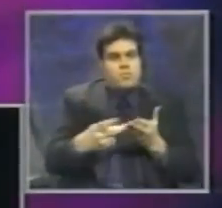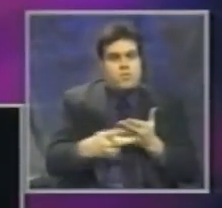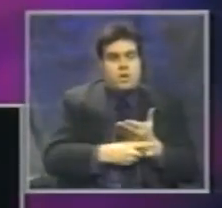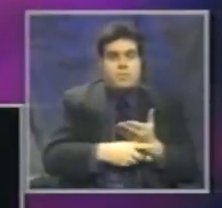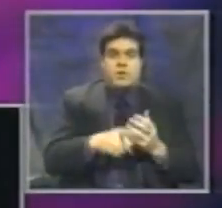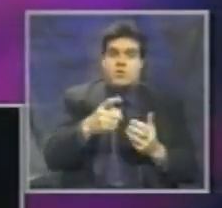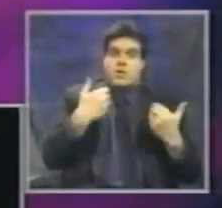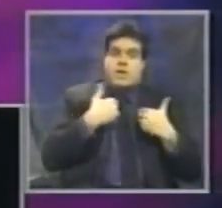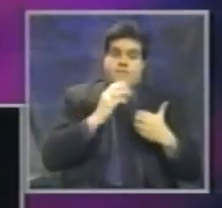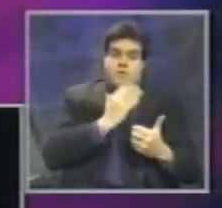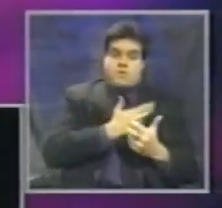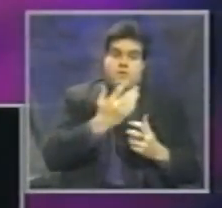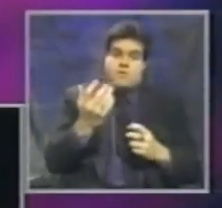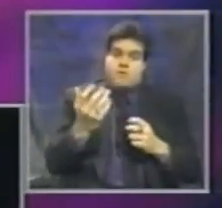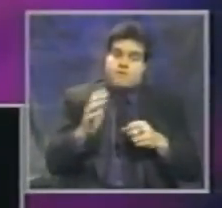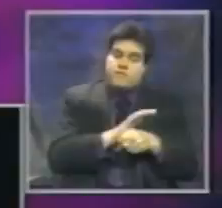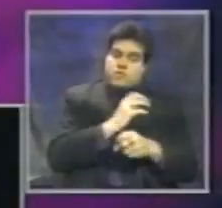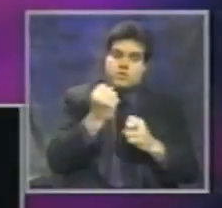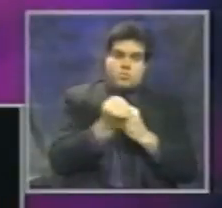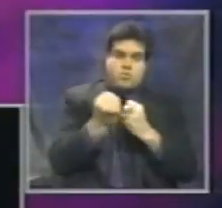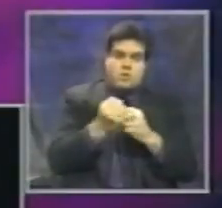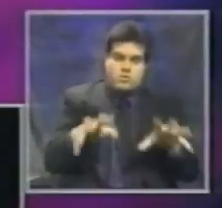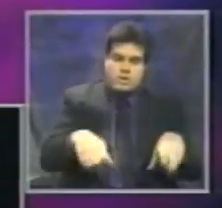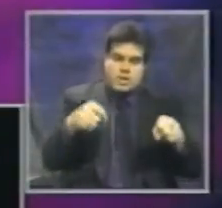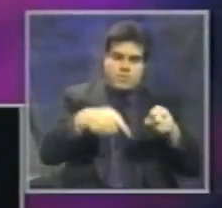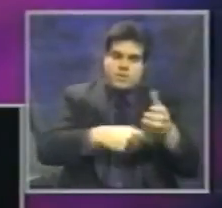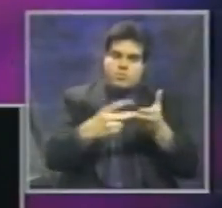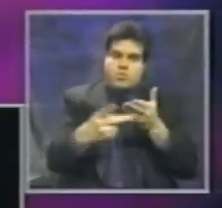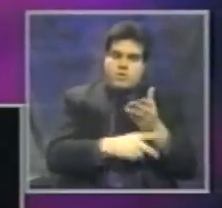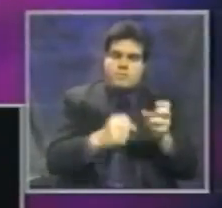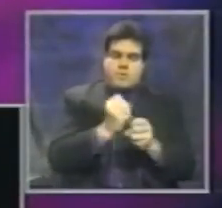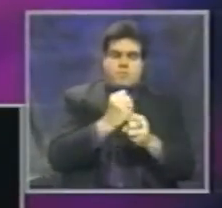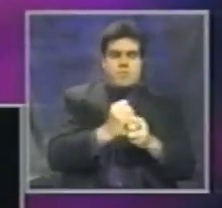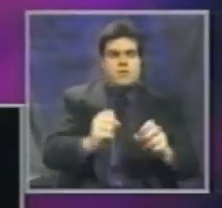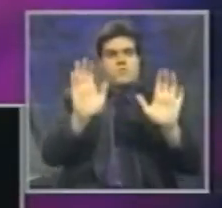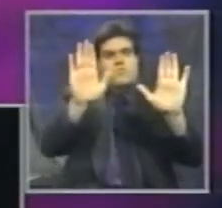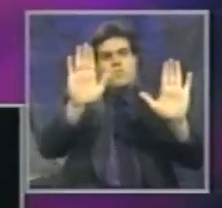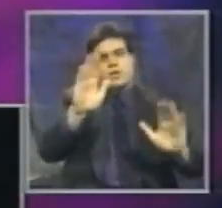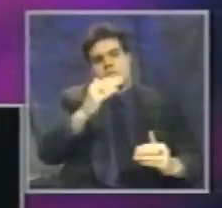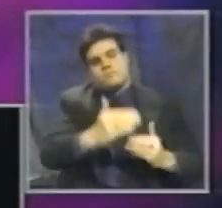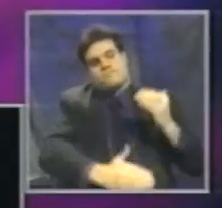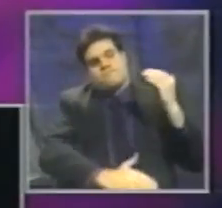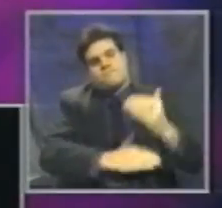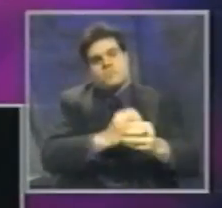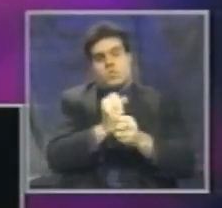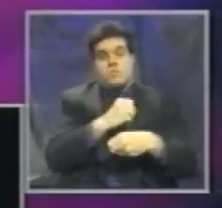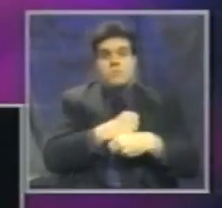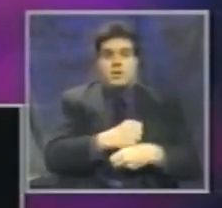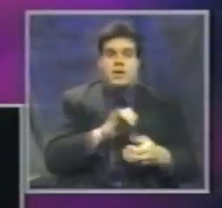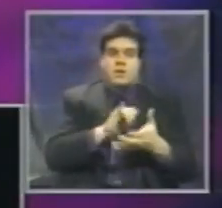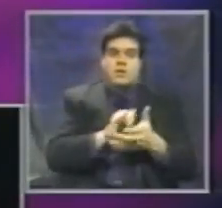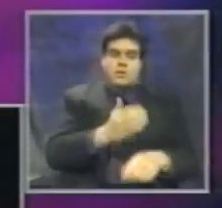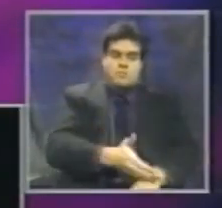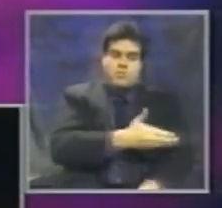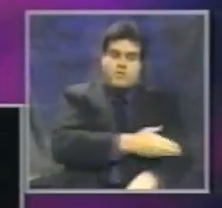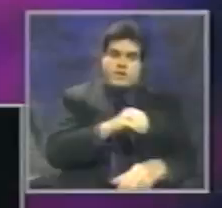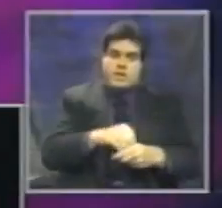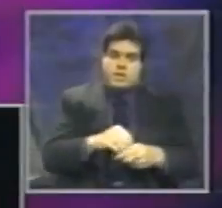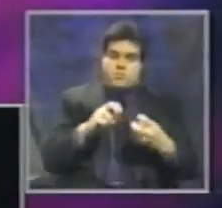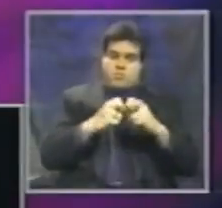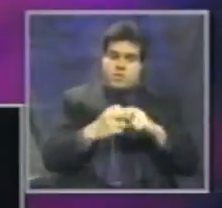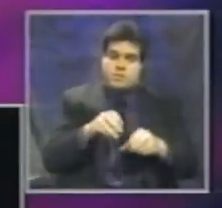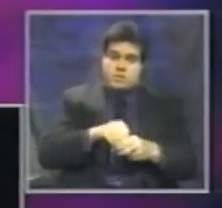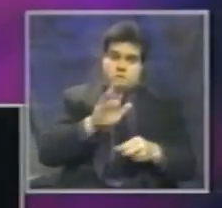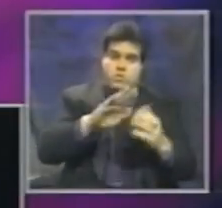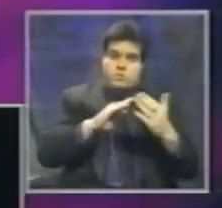our full support in your efforts to adopt this program and make gigantic leaps ahead to make major improvements in the highway safety problems facing communities